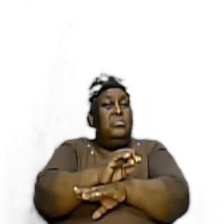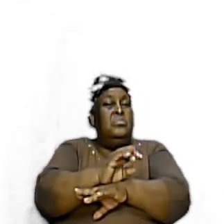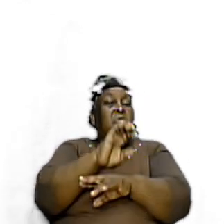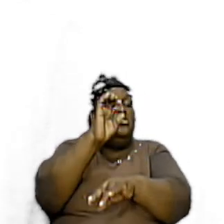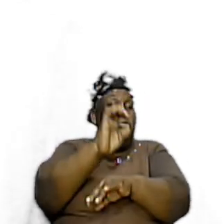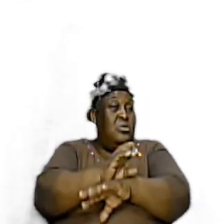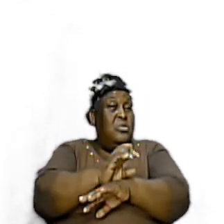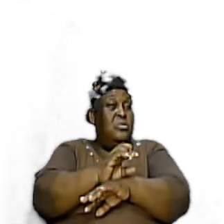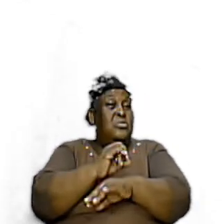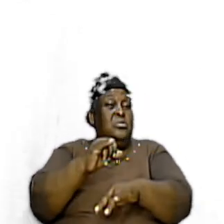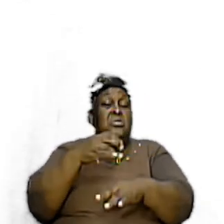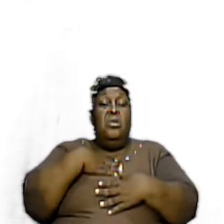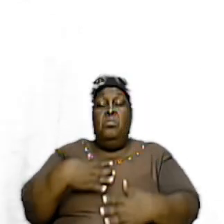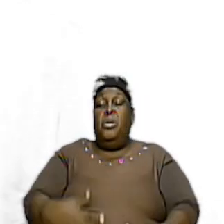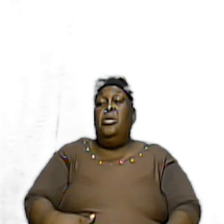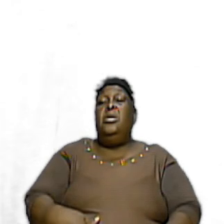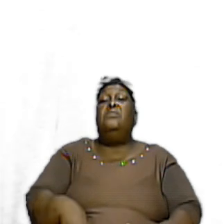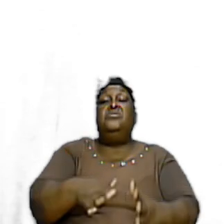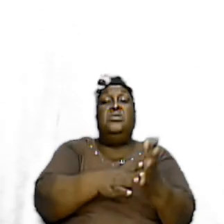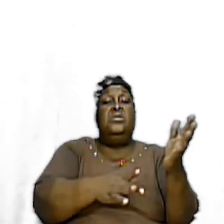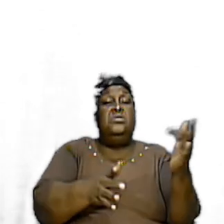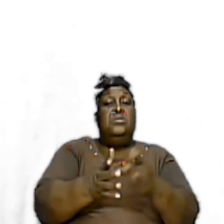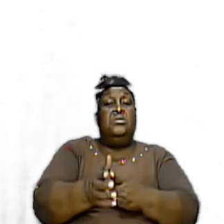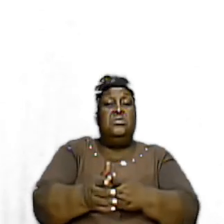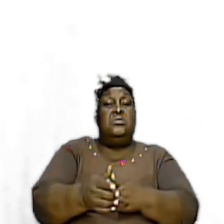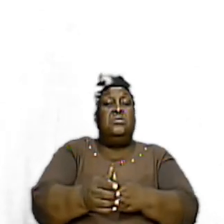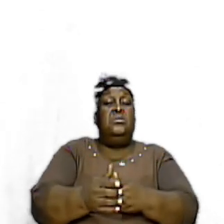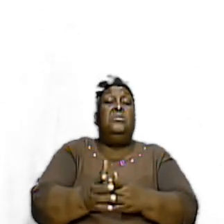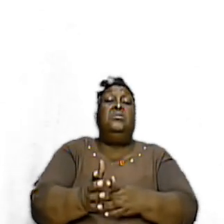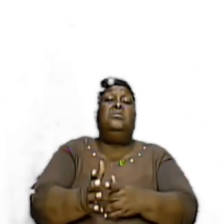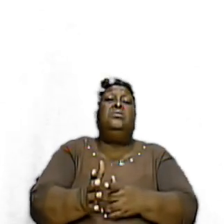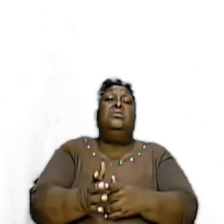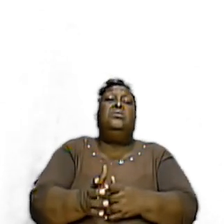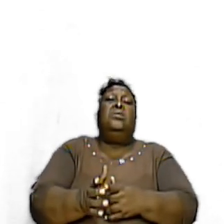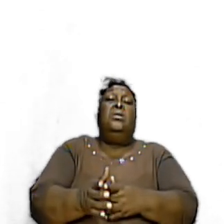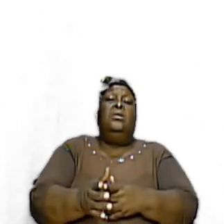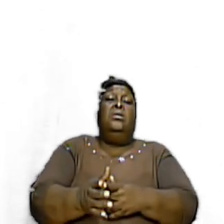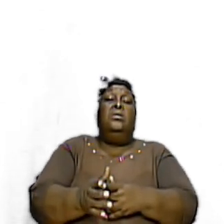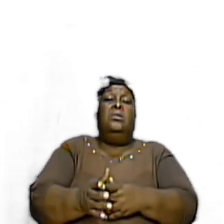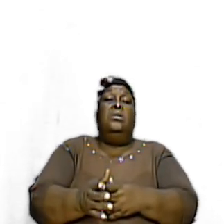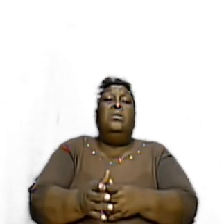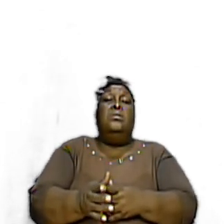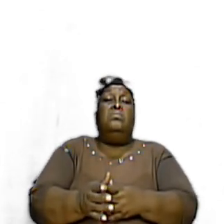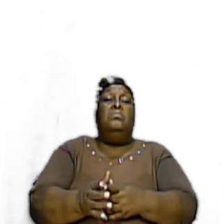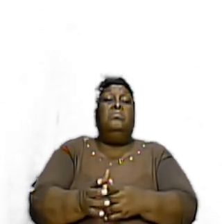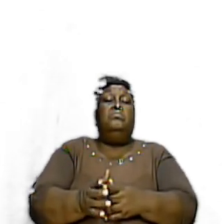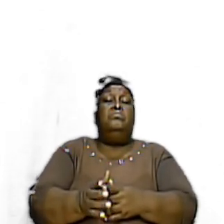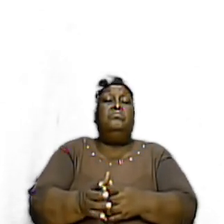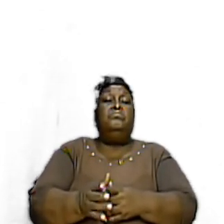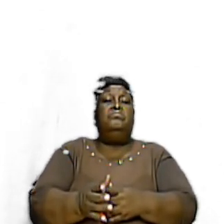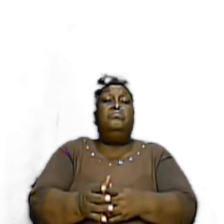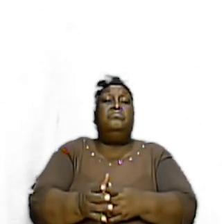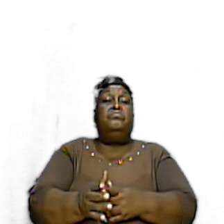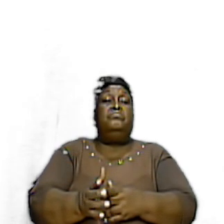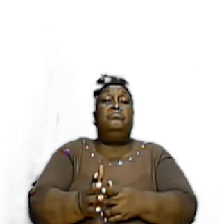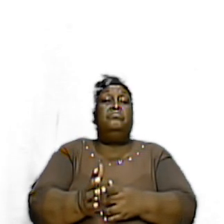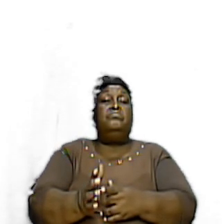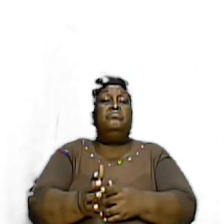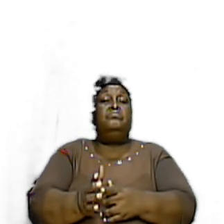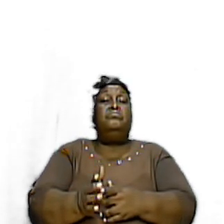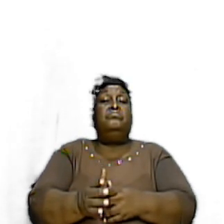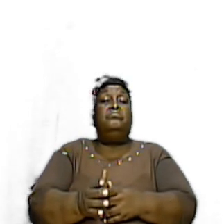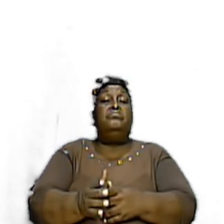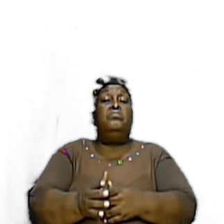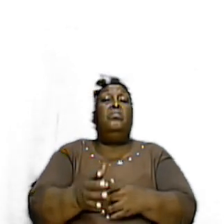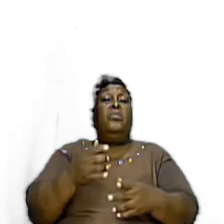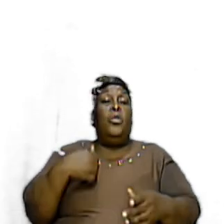the church Is his body And he said And we look at it Later on And I know time Is coming upon us So we are going As fast as we can